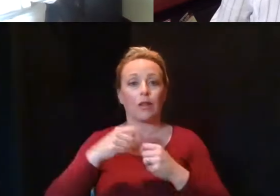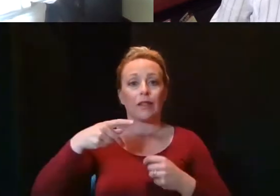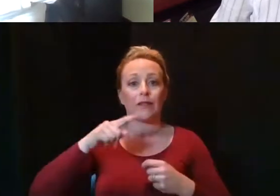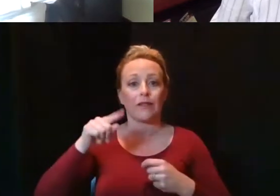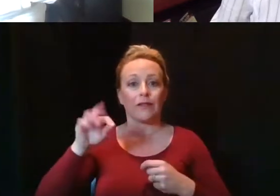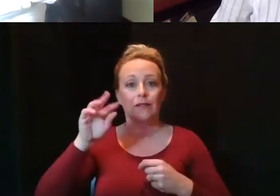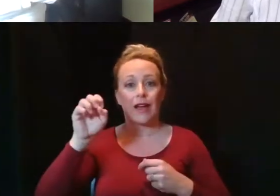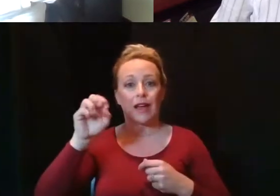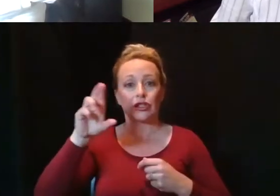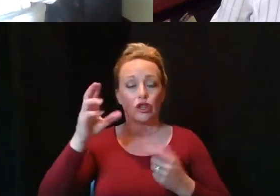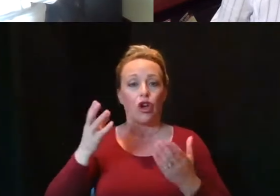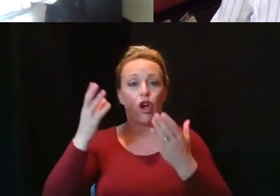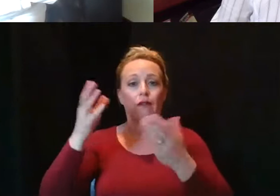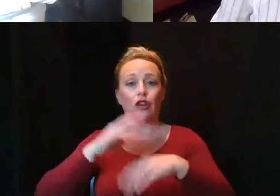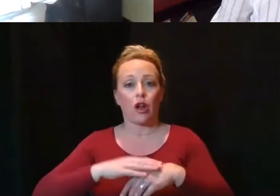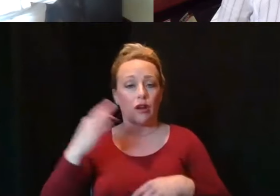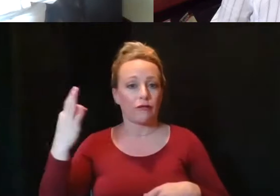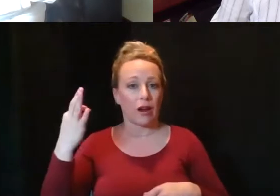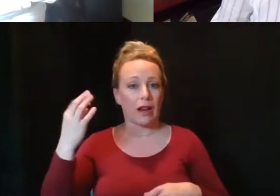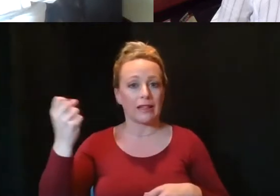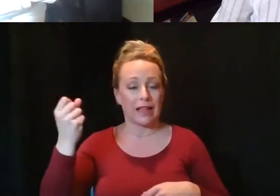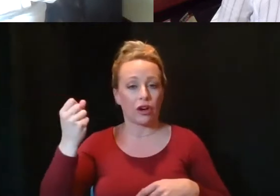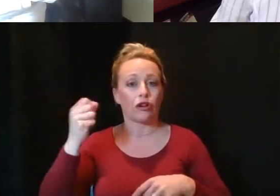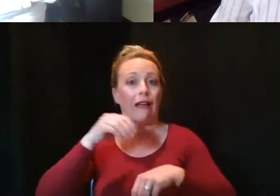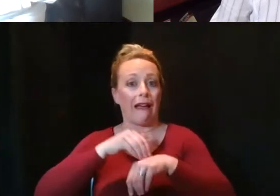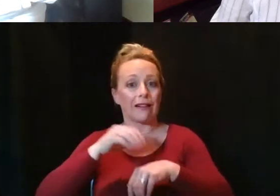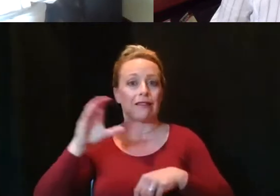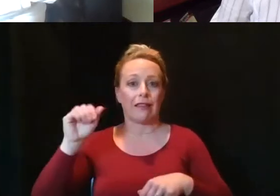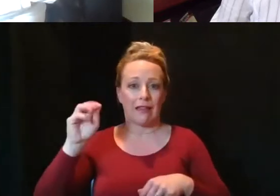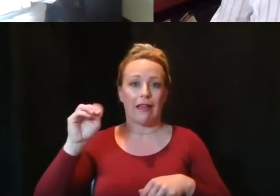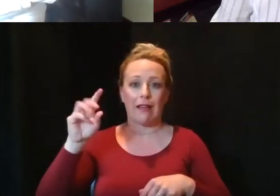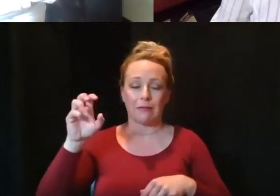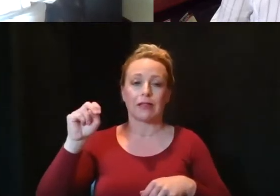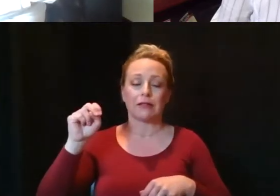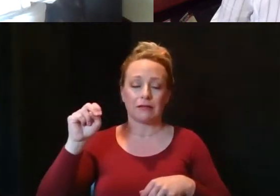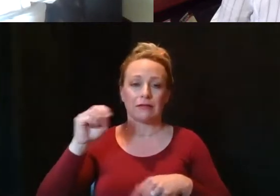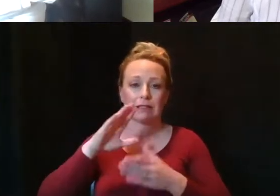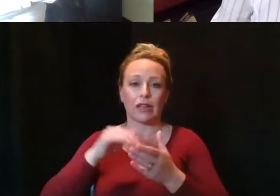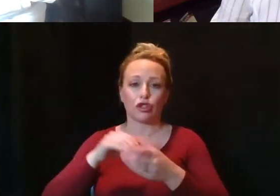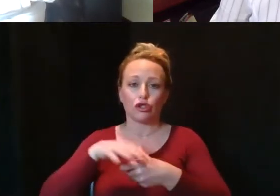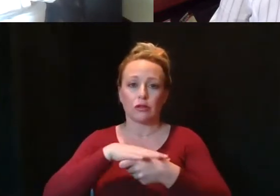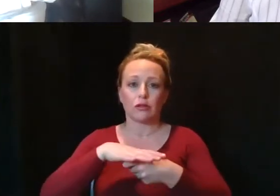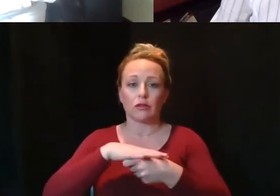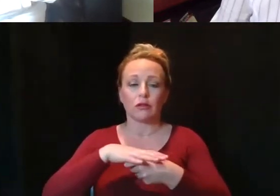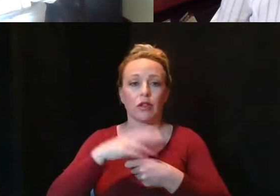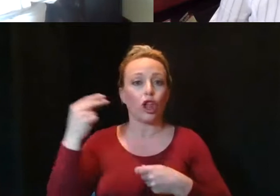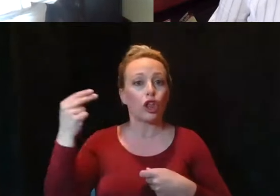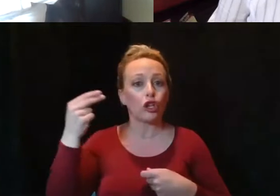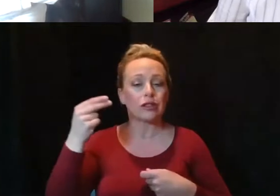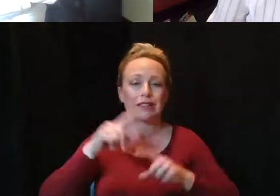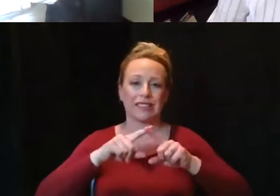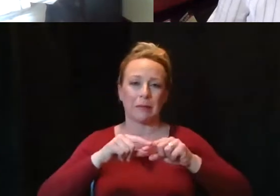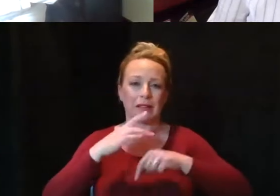offered on Friday and Saturday at the Camden Center. Thursday could be either vaccine depending on our availability.